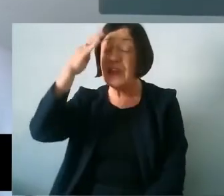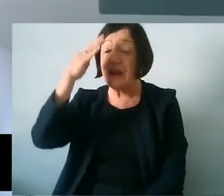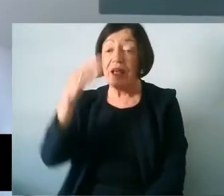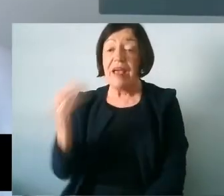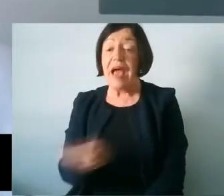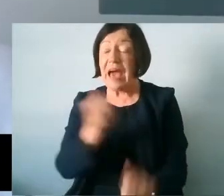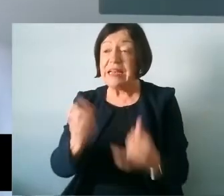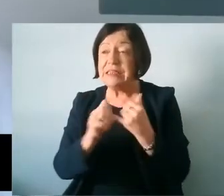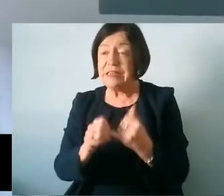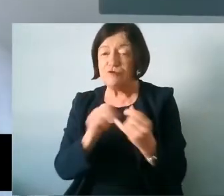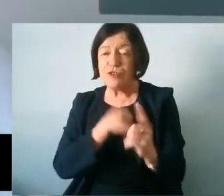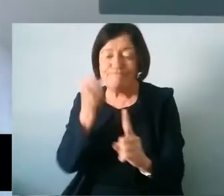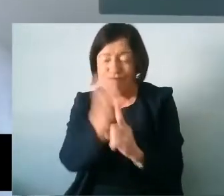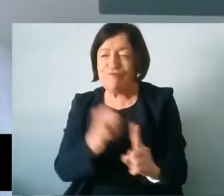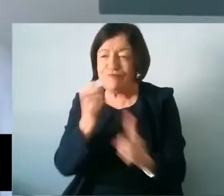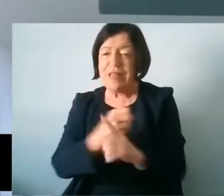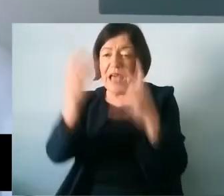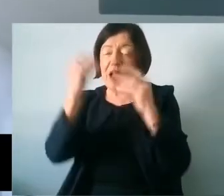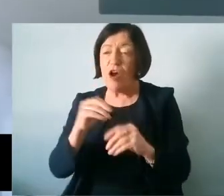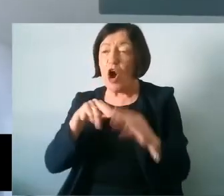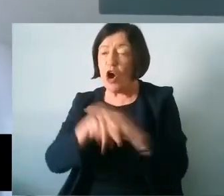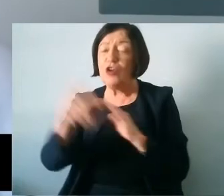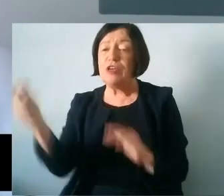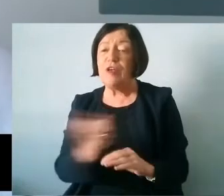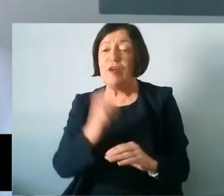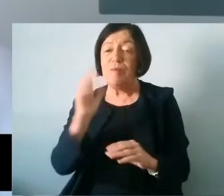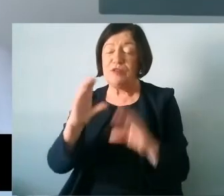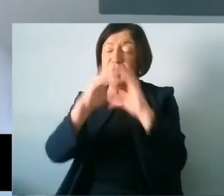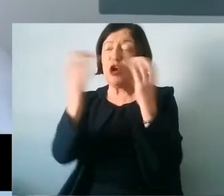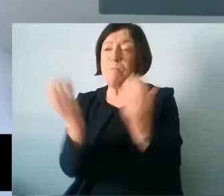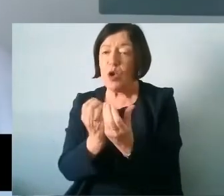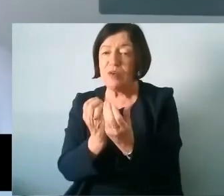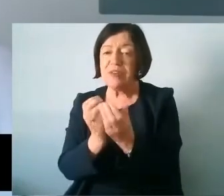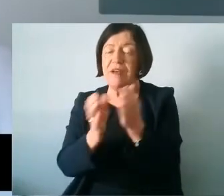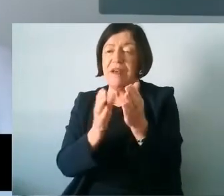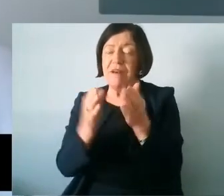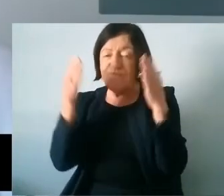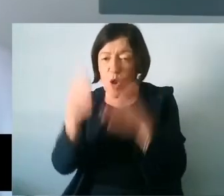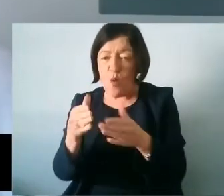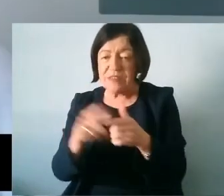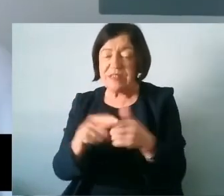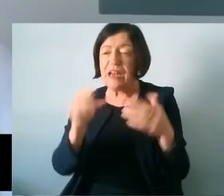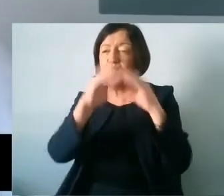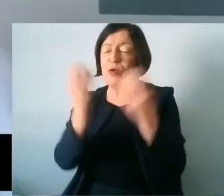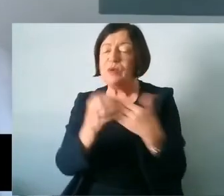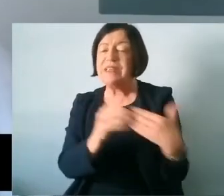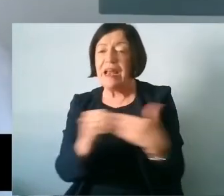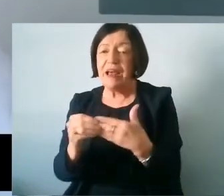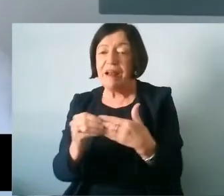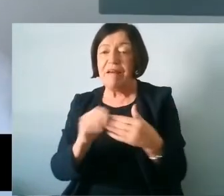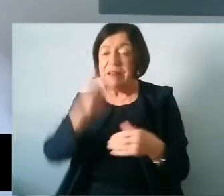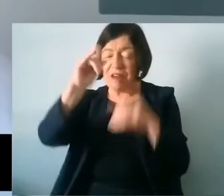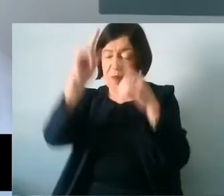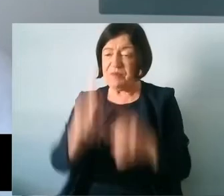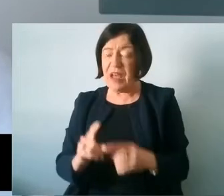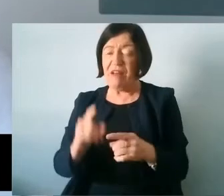attempts at tackling educational underachievement must be community-driven, community-focused and community-led. Top-down approaches have had